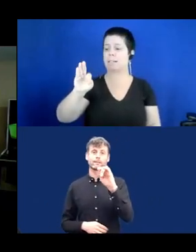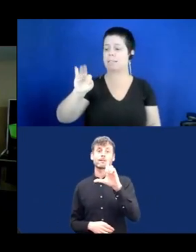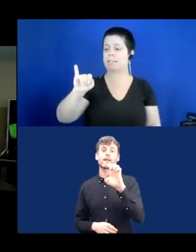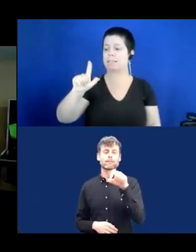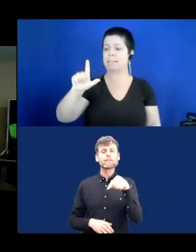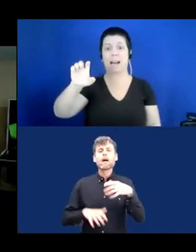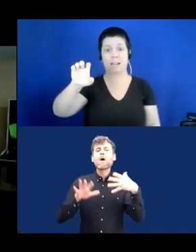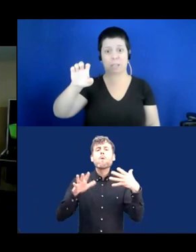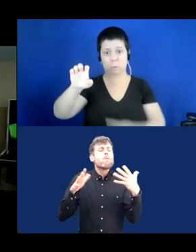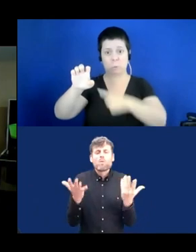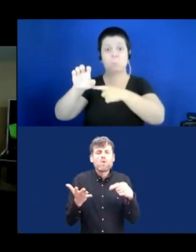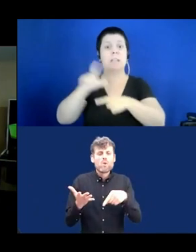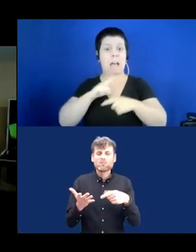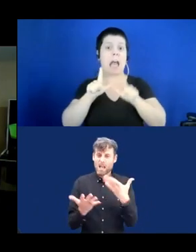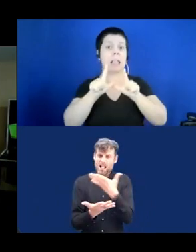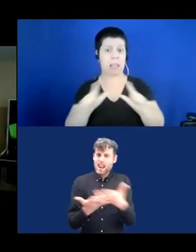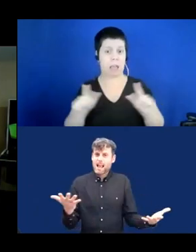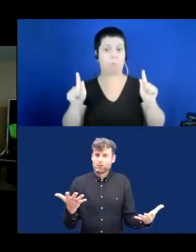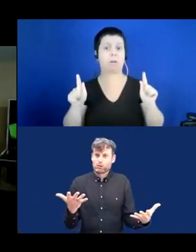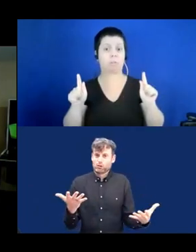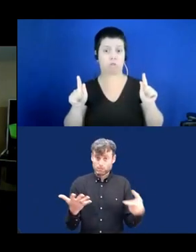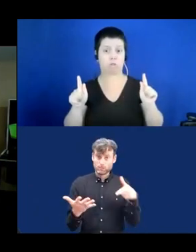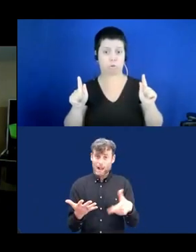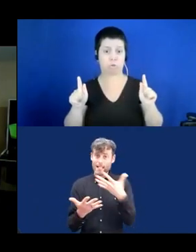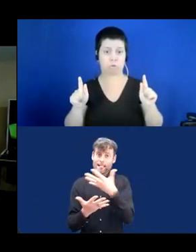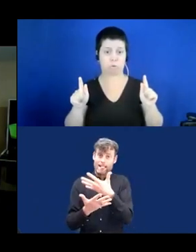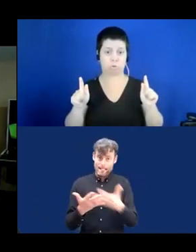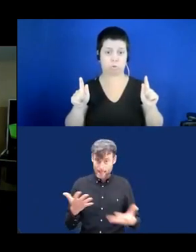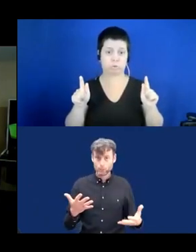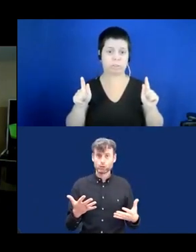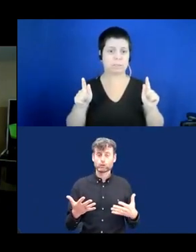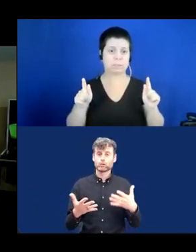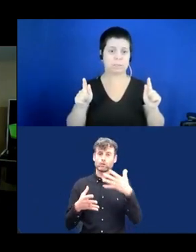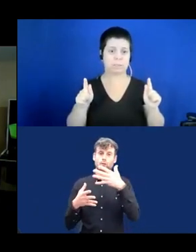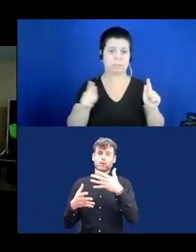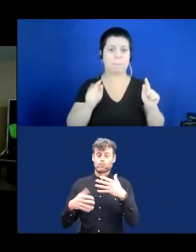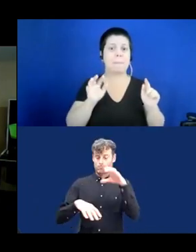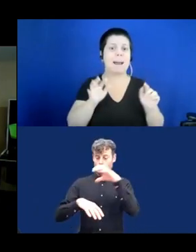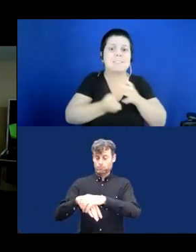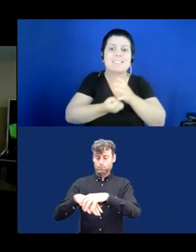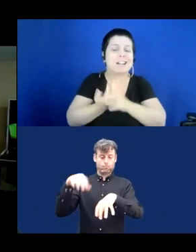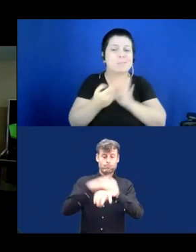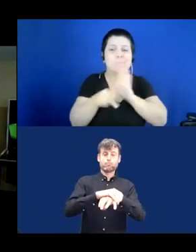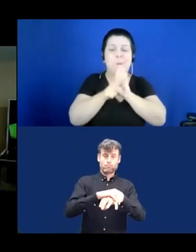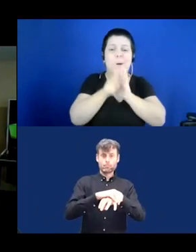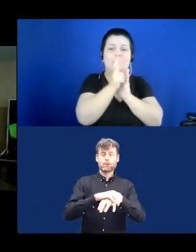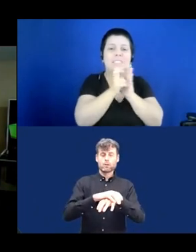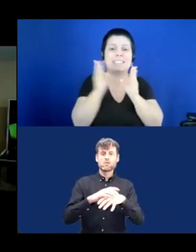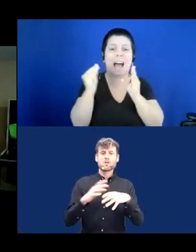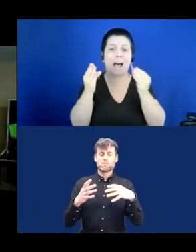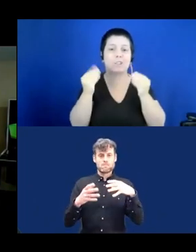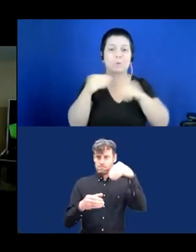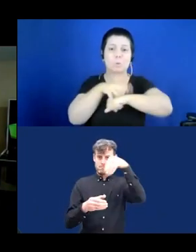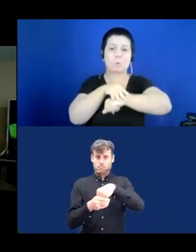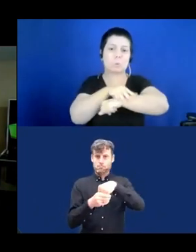it's language that comes from directly emerging from a tactile ground. And there's different aspects of that.